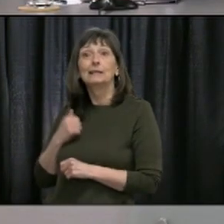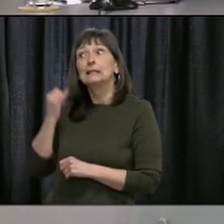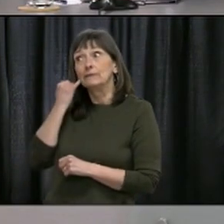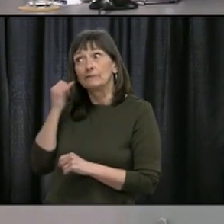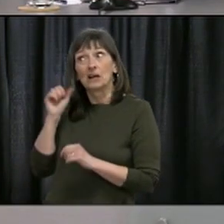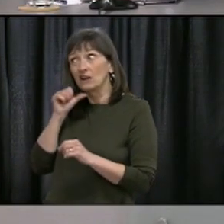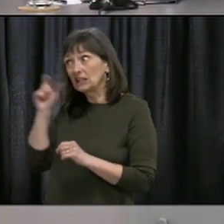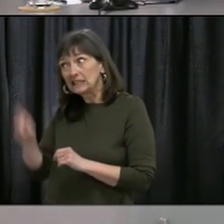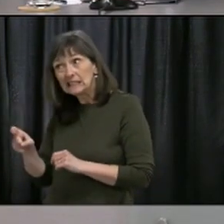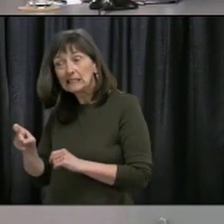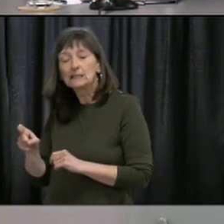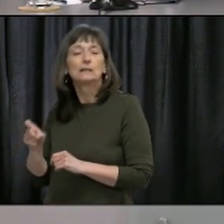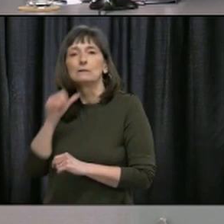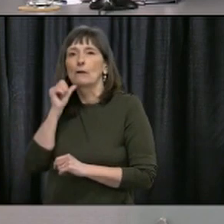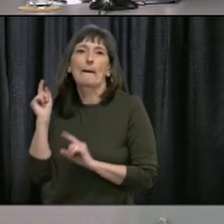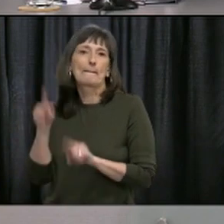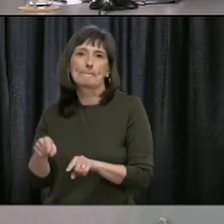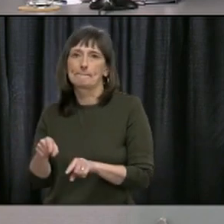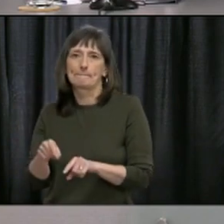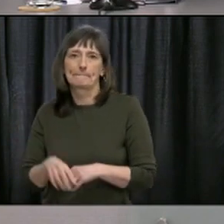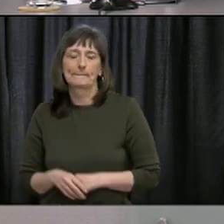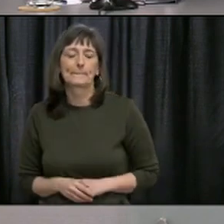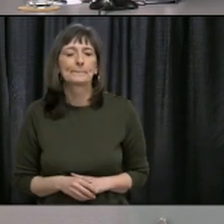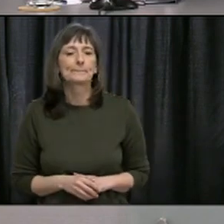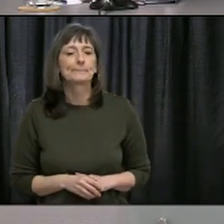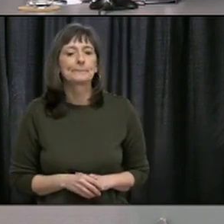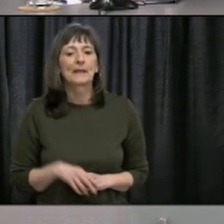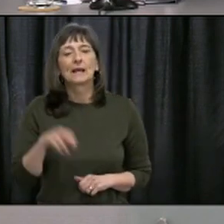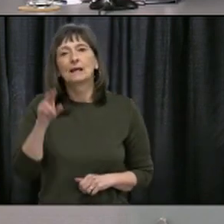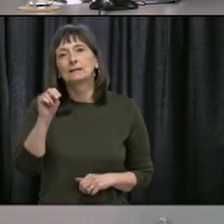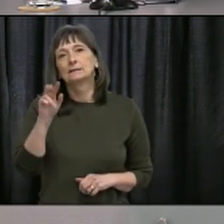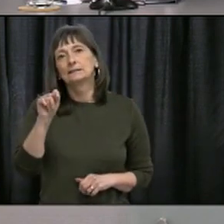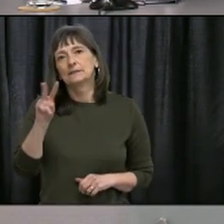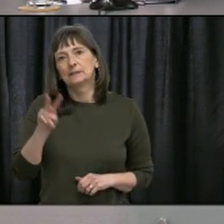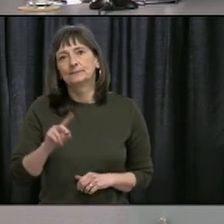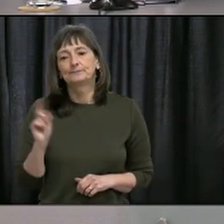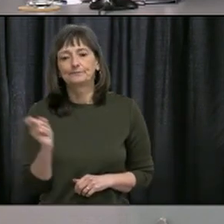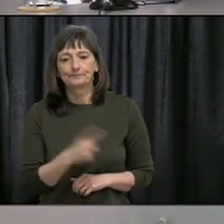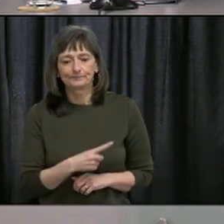Our next questions are from Kellyanne Roberts of NCB News. Please go ahead.